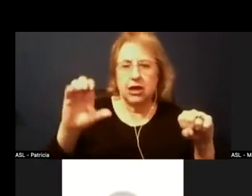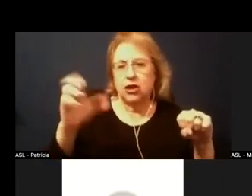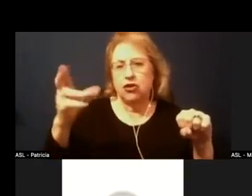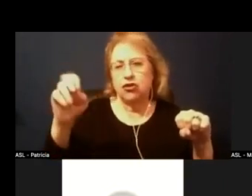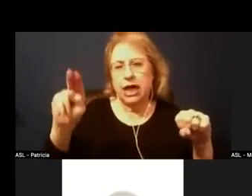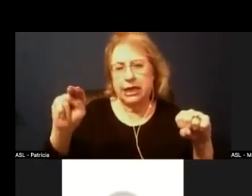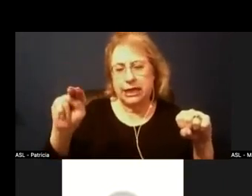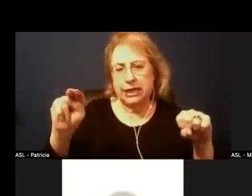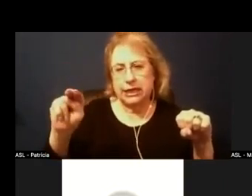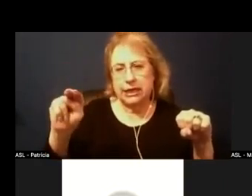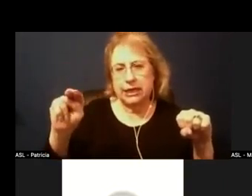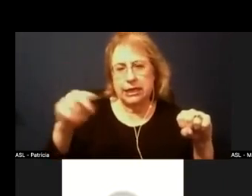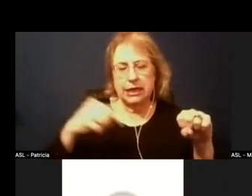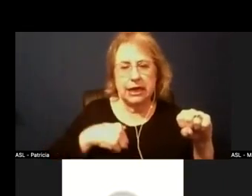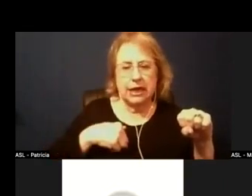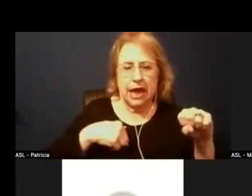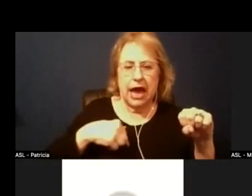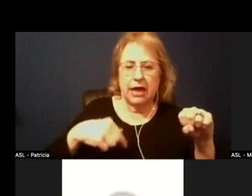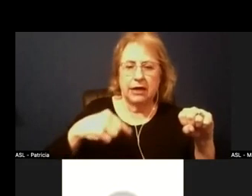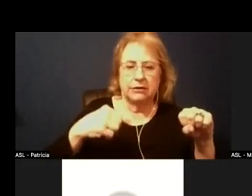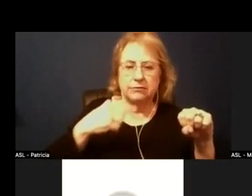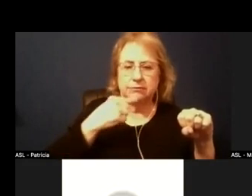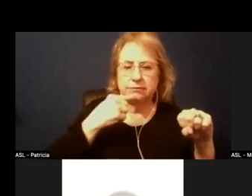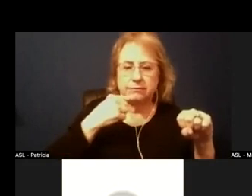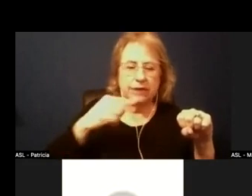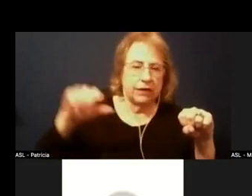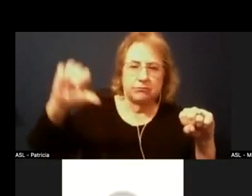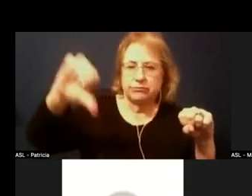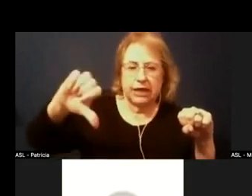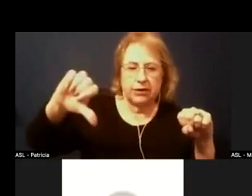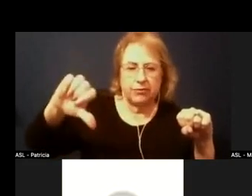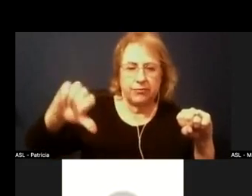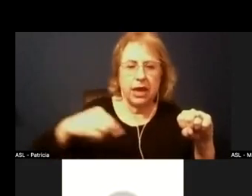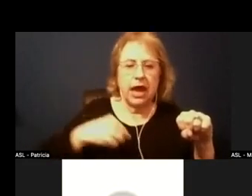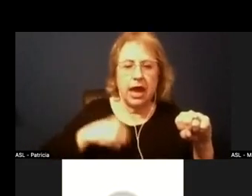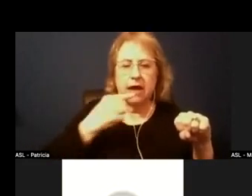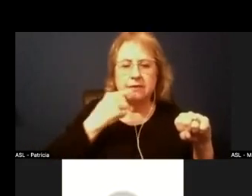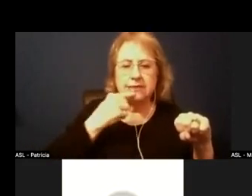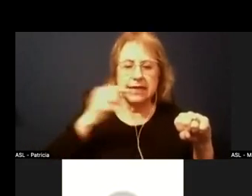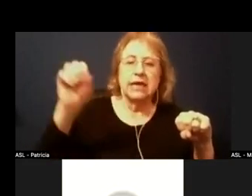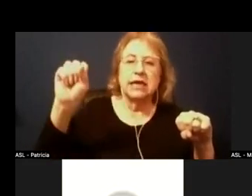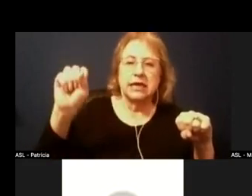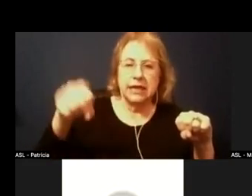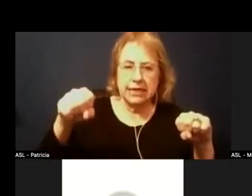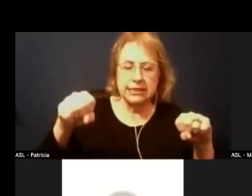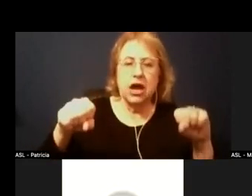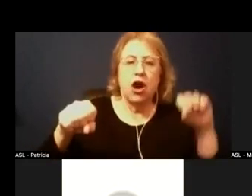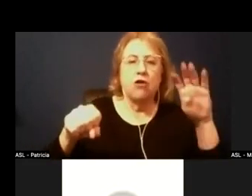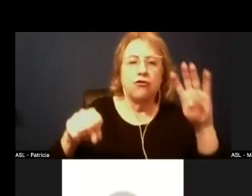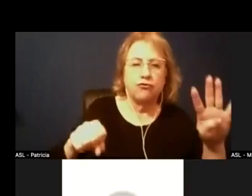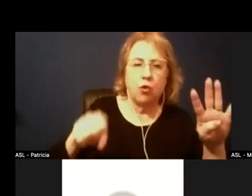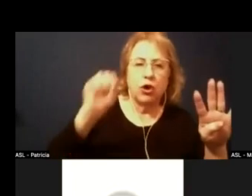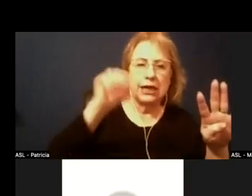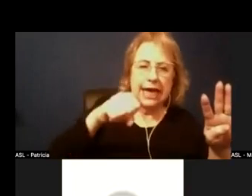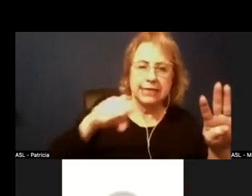uh i'll vote down thank you and i will vote yes so that's um four yeses and one no